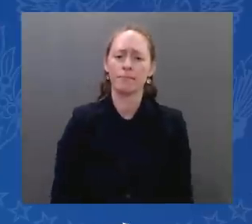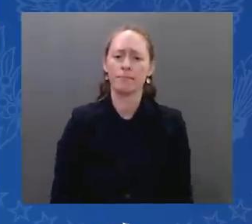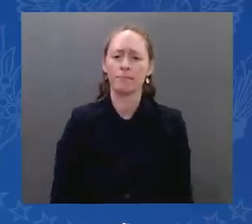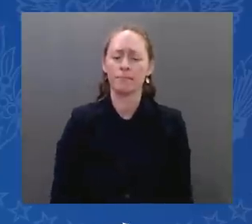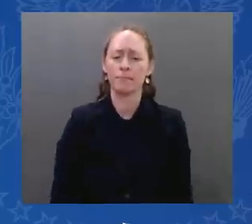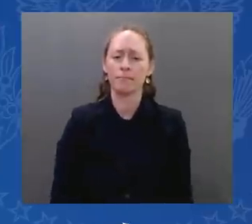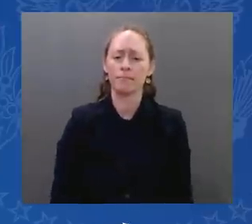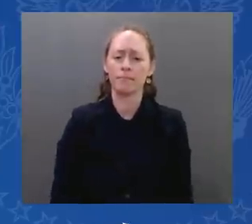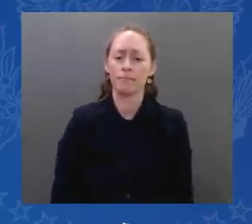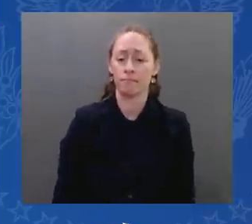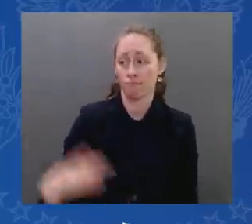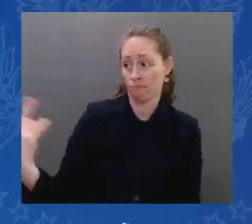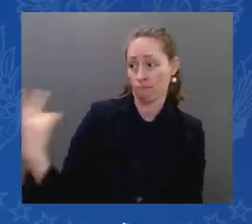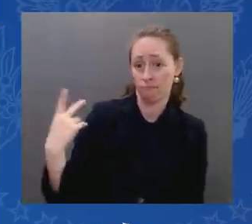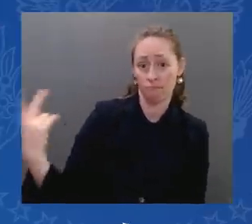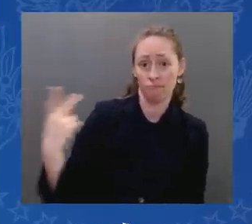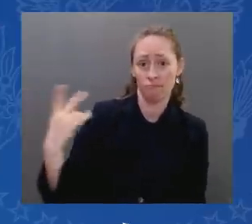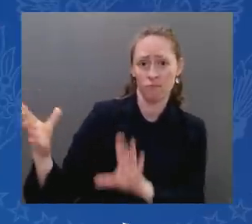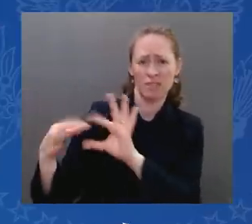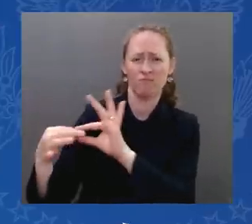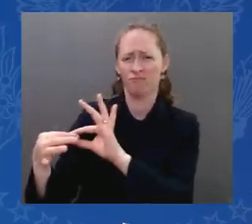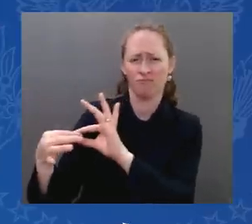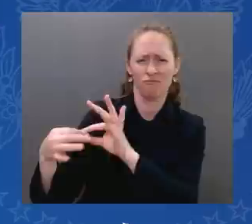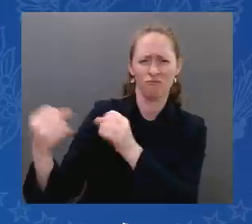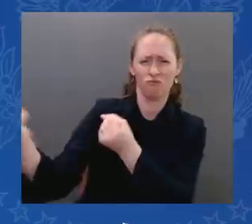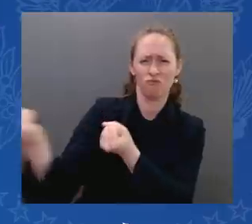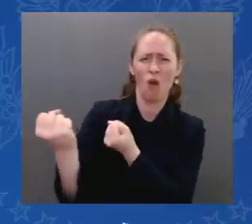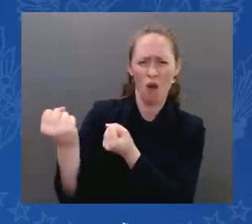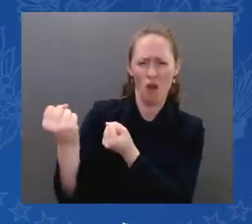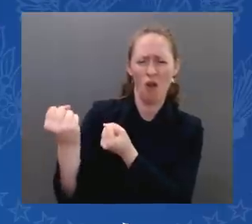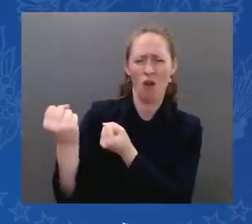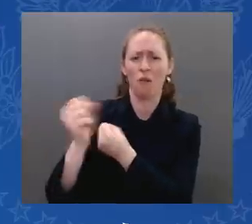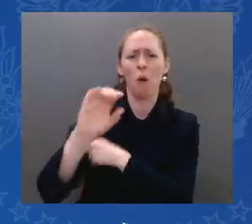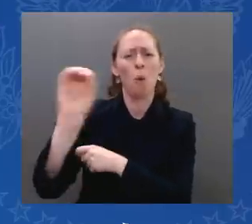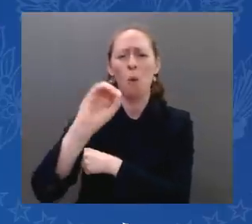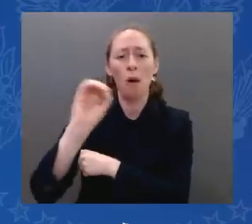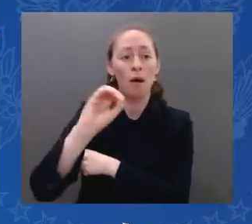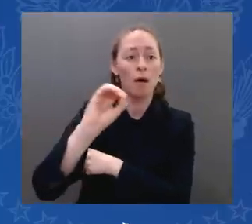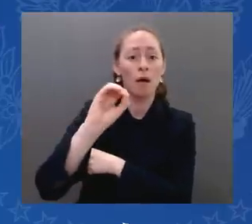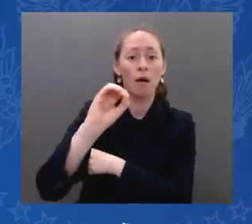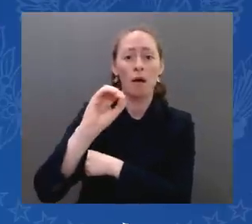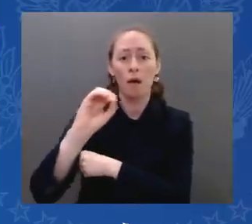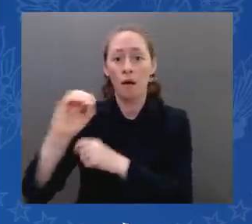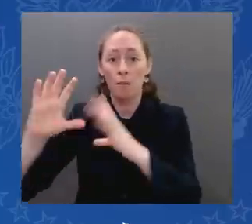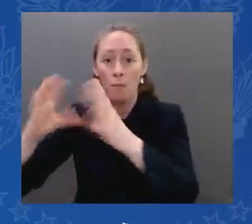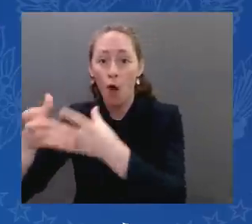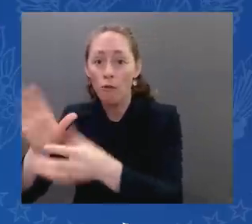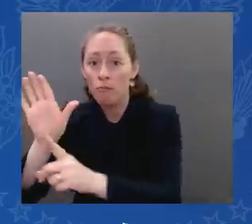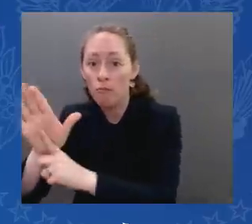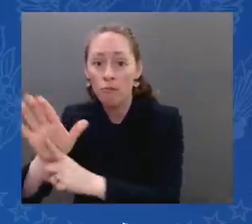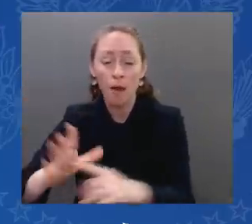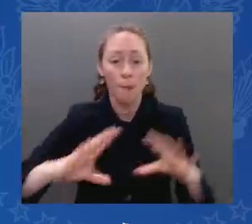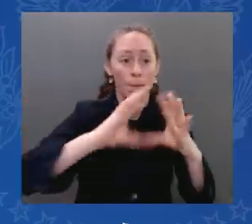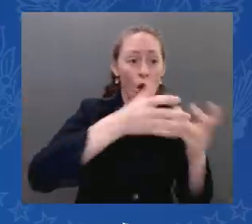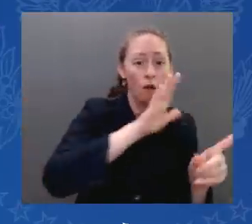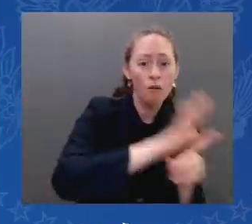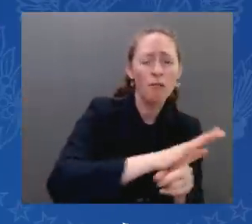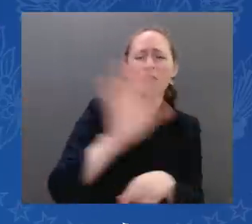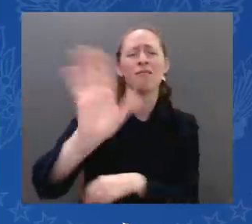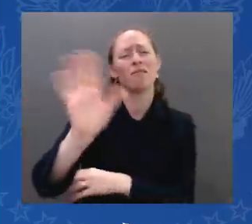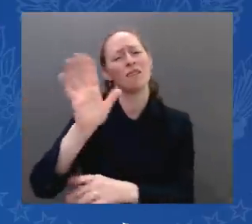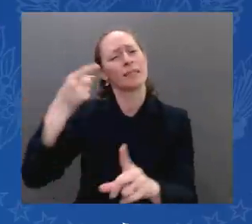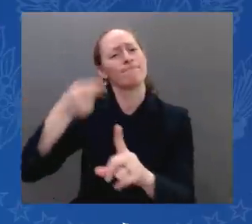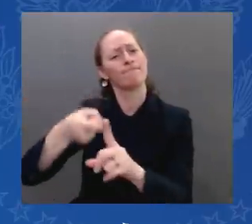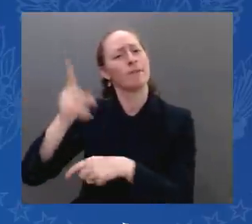This friendship is one of the cornerstones of Israel's national security. It is